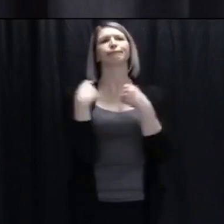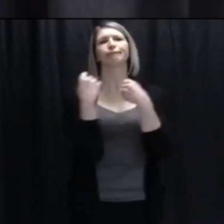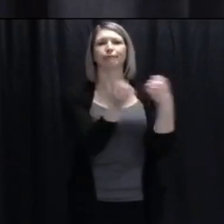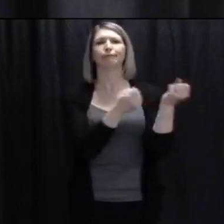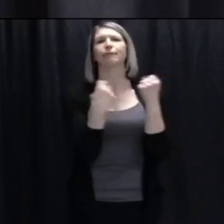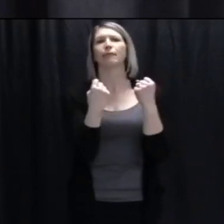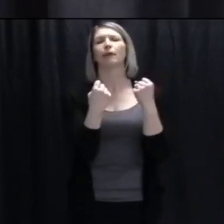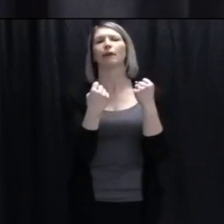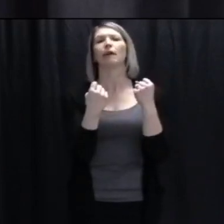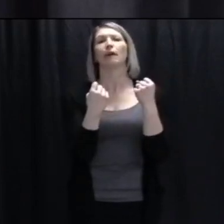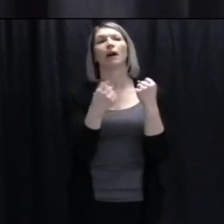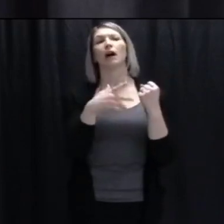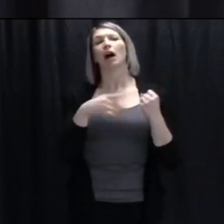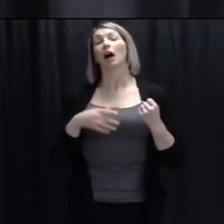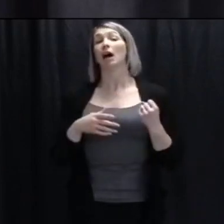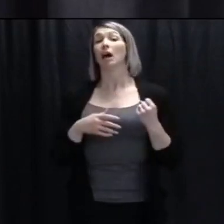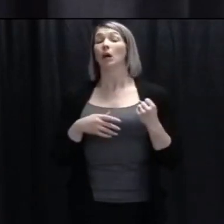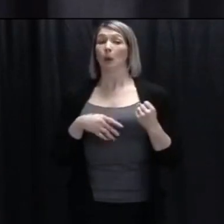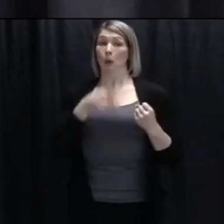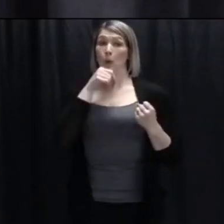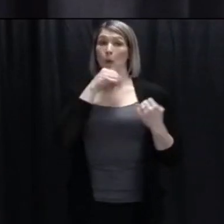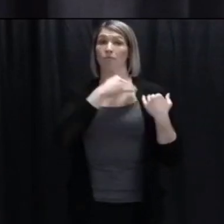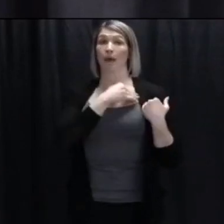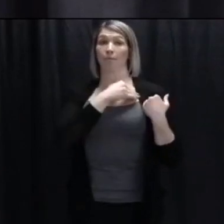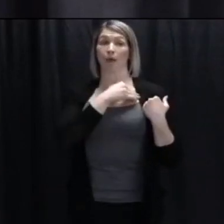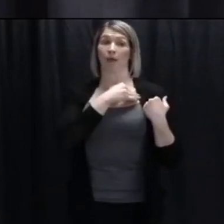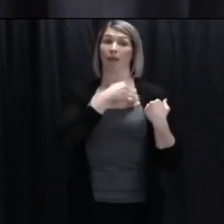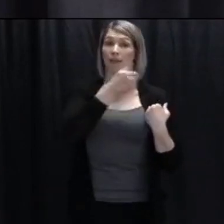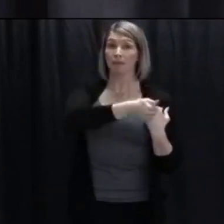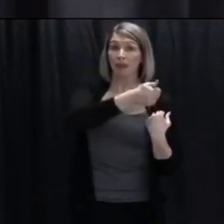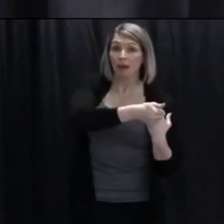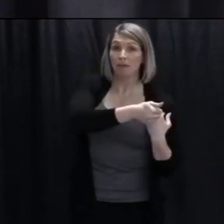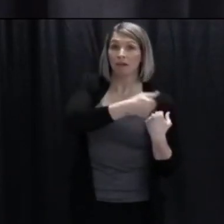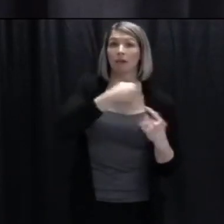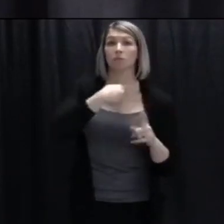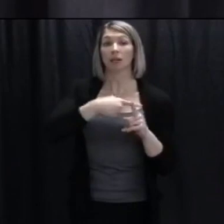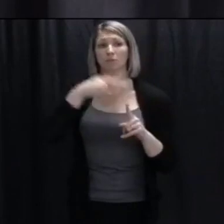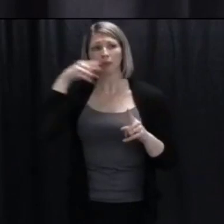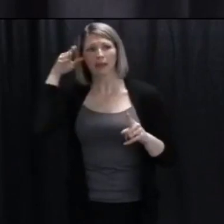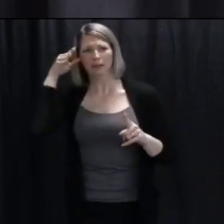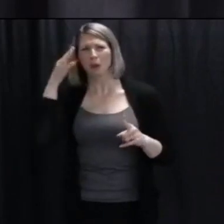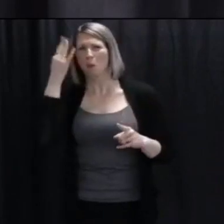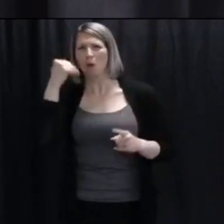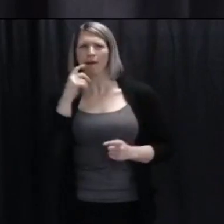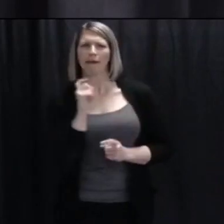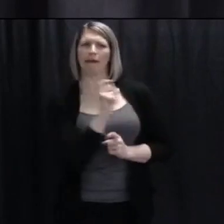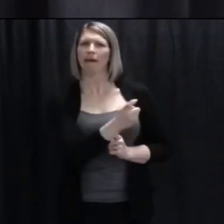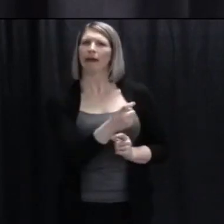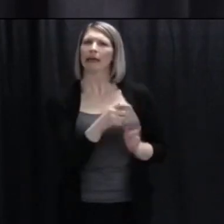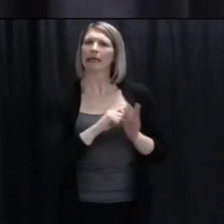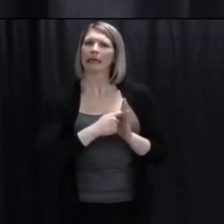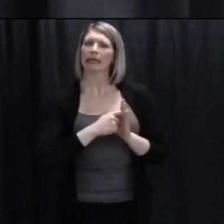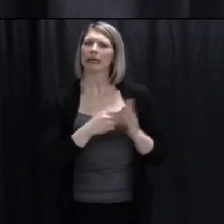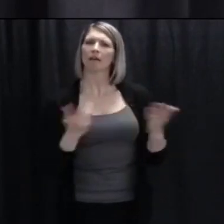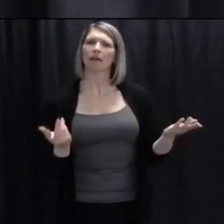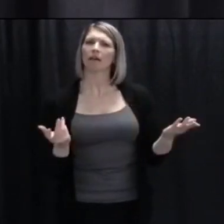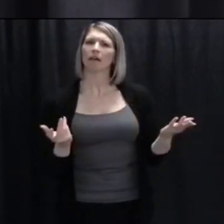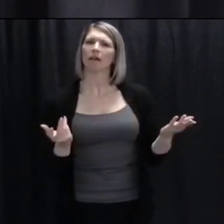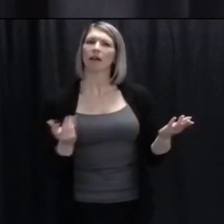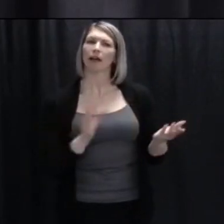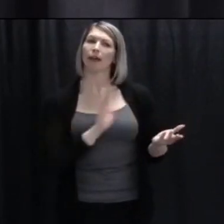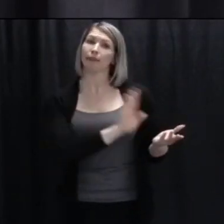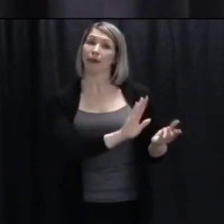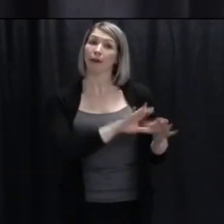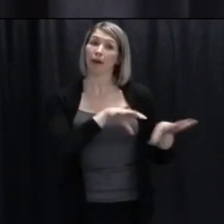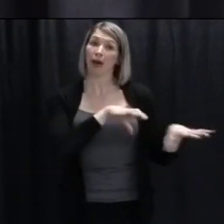and their parents to be responsible in this matter because at the end of the day, their actions will affect